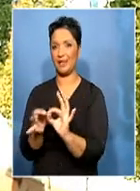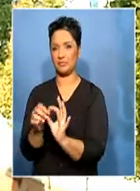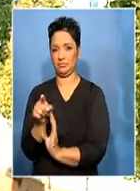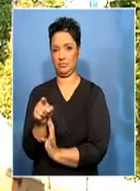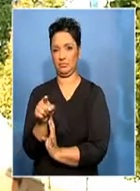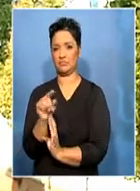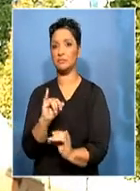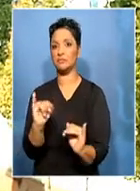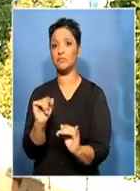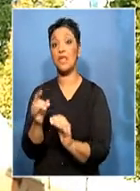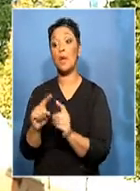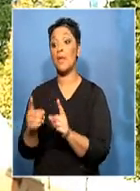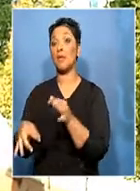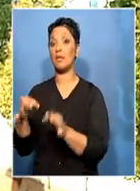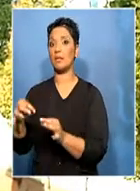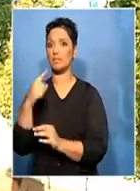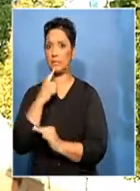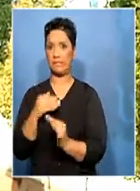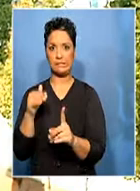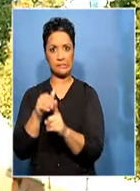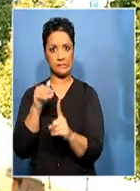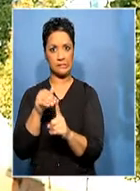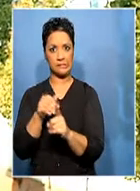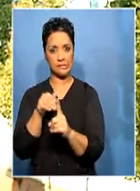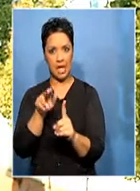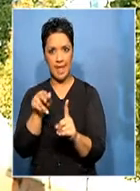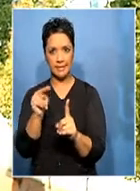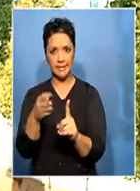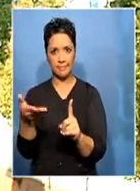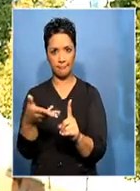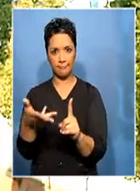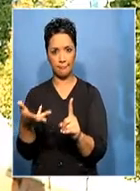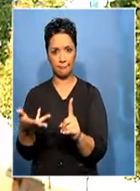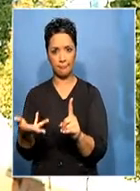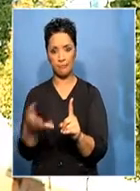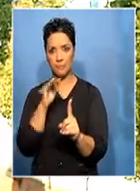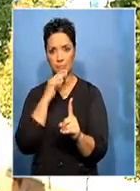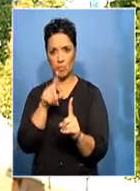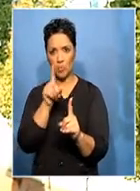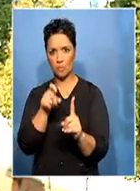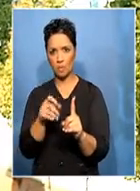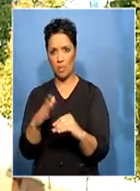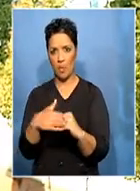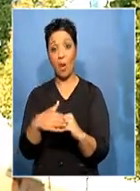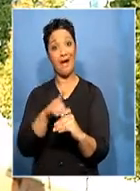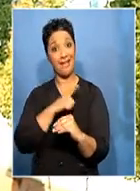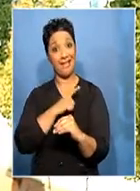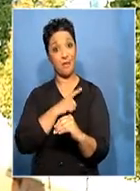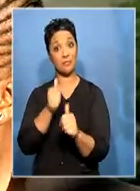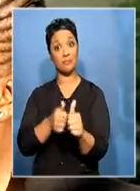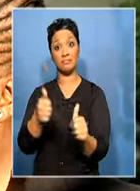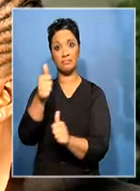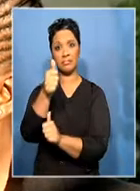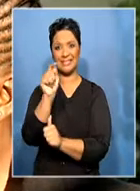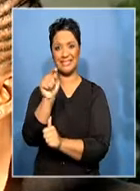opposition parties have made inroads on the ANC in parliament, questioning the ANC quite a lot. And therefore, Mr. Moussaka is becoming